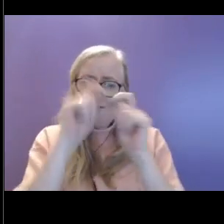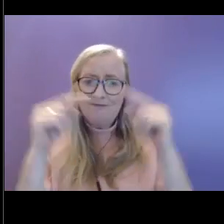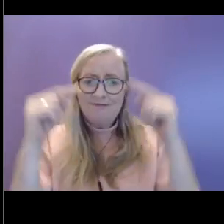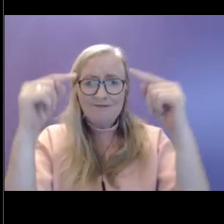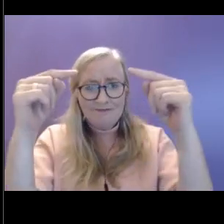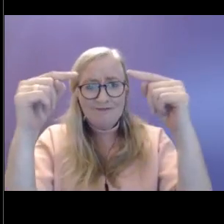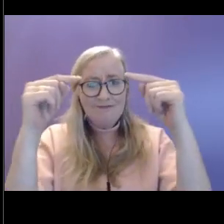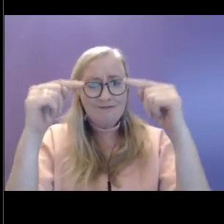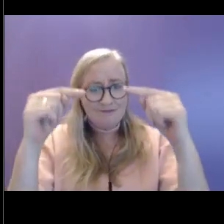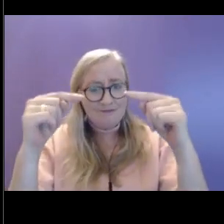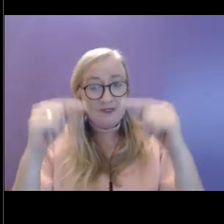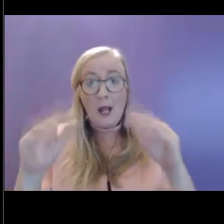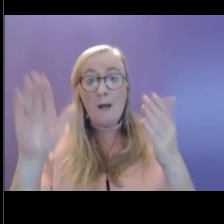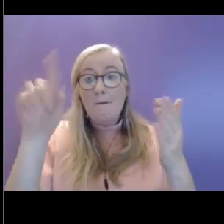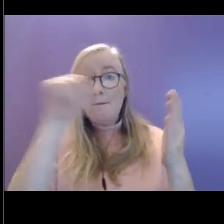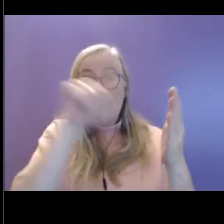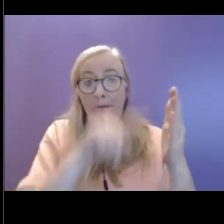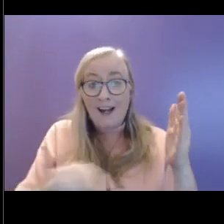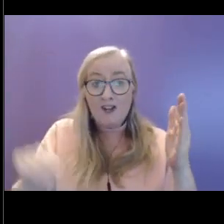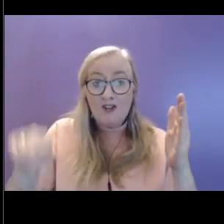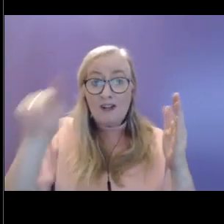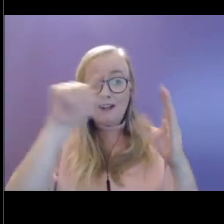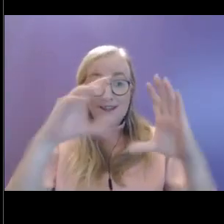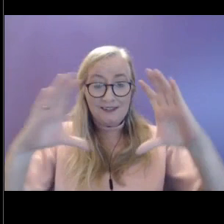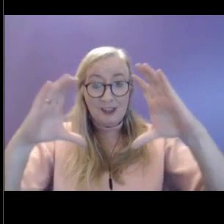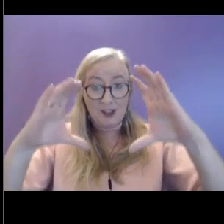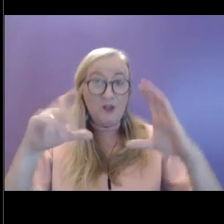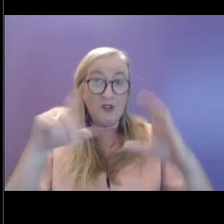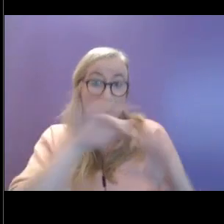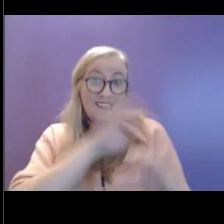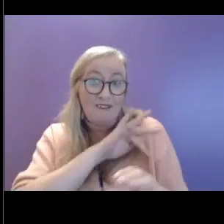chart. Nobody else can see it. You could draw it if you wanted to.